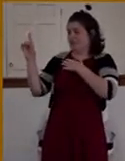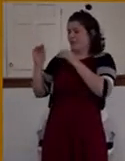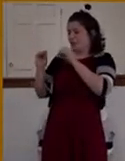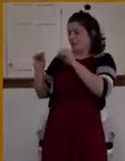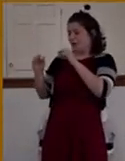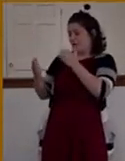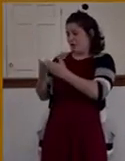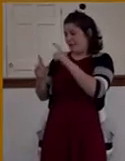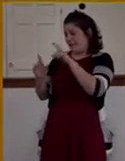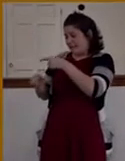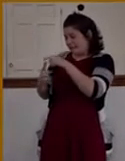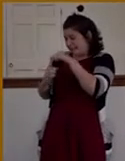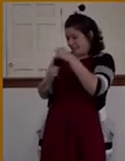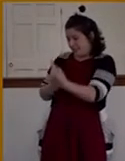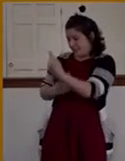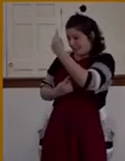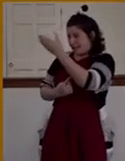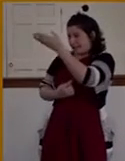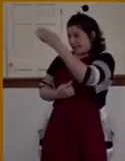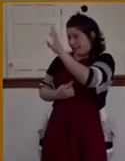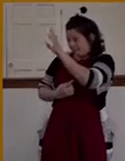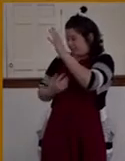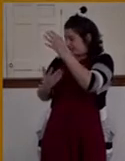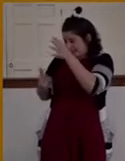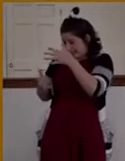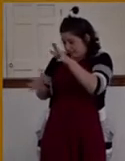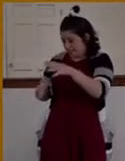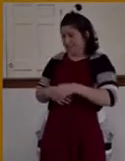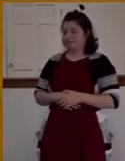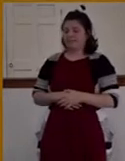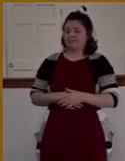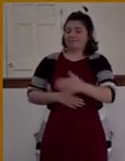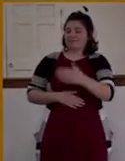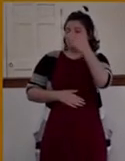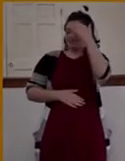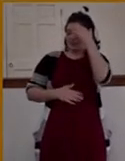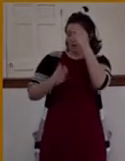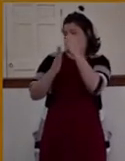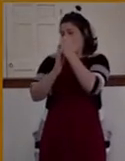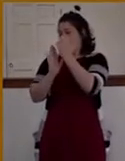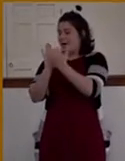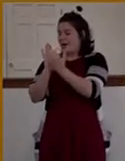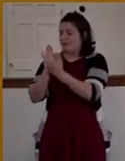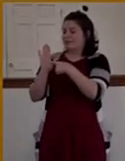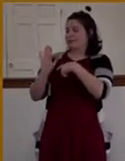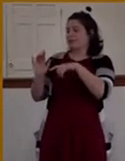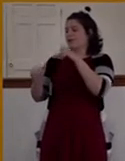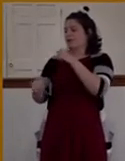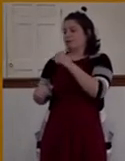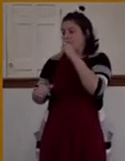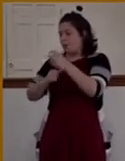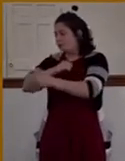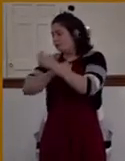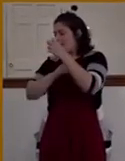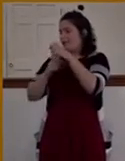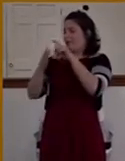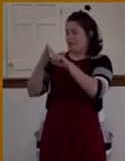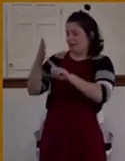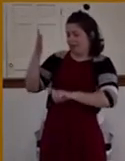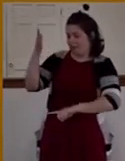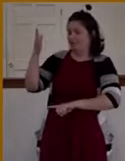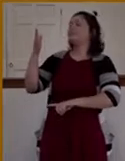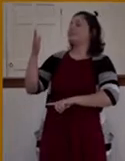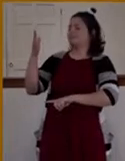one, and that is God. Thou knowest the commandments. Do not commit adultery. Do not kill. Do not steal. Do not bear false witness.